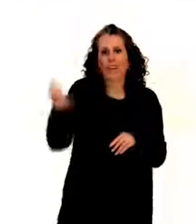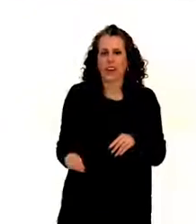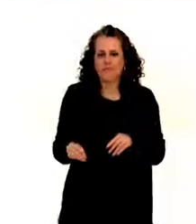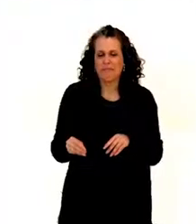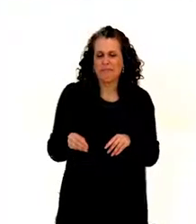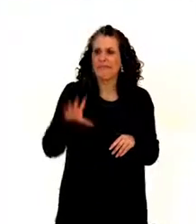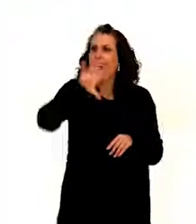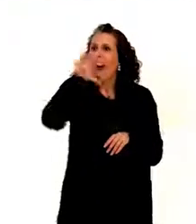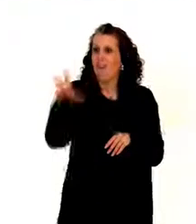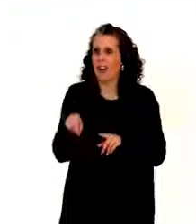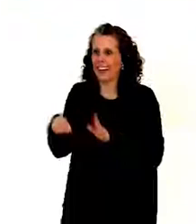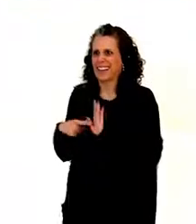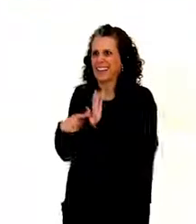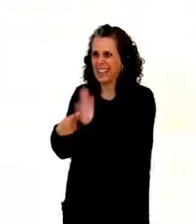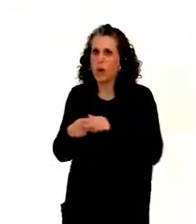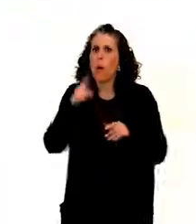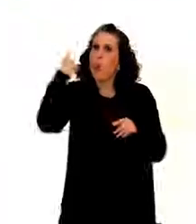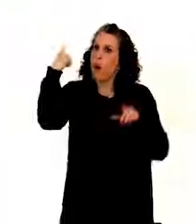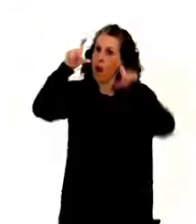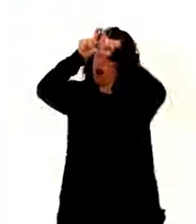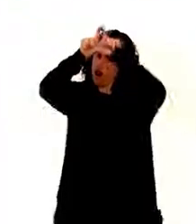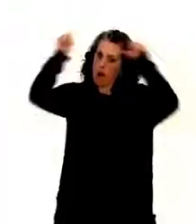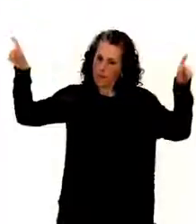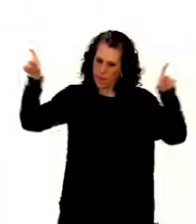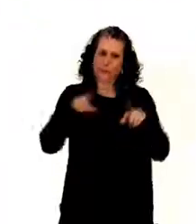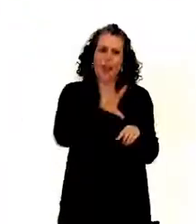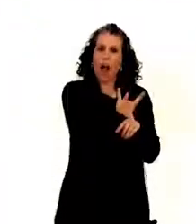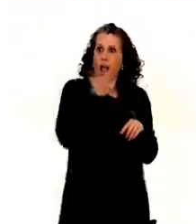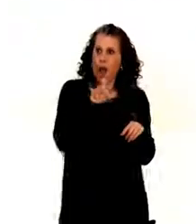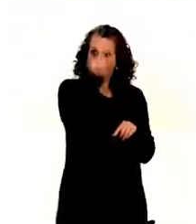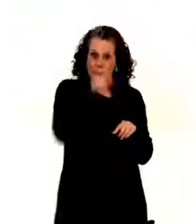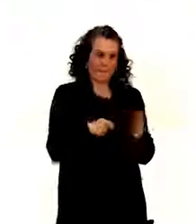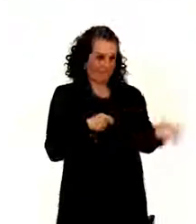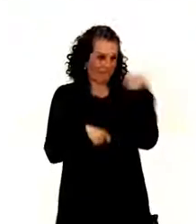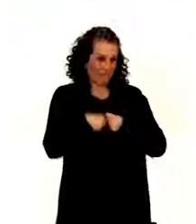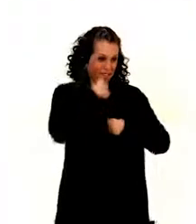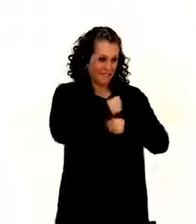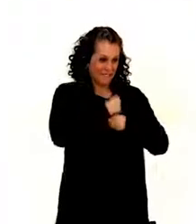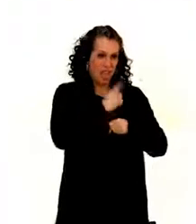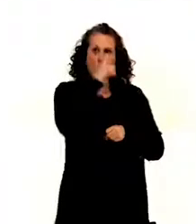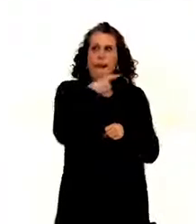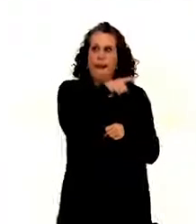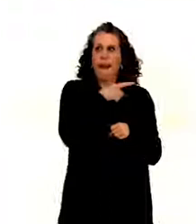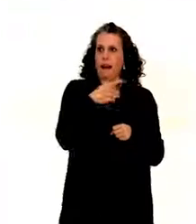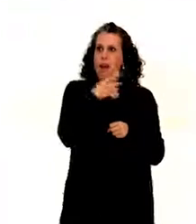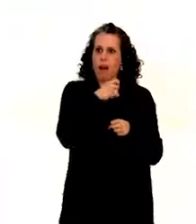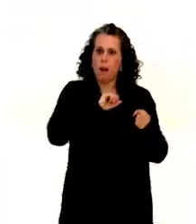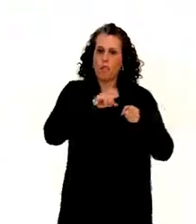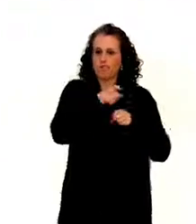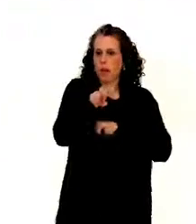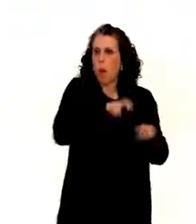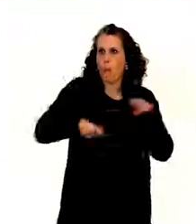There was a company that hired an individual with restricted mobility to work. And that is really good.